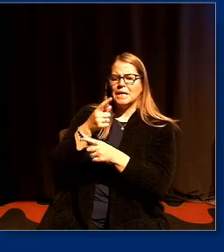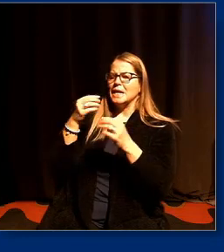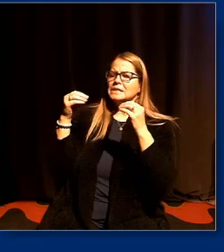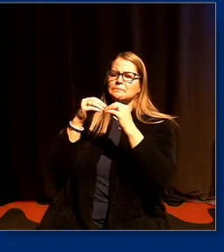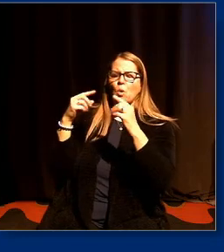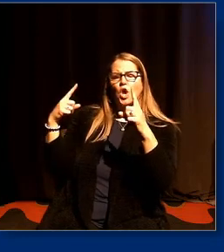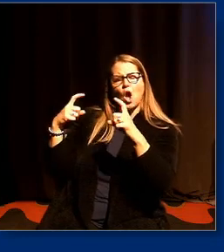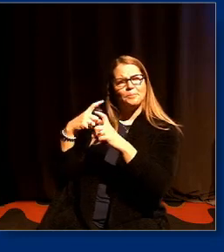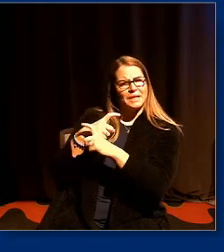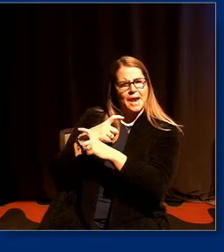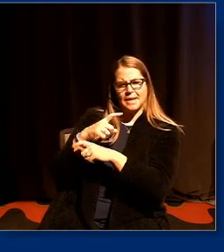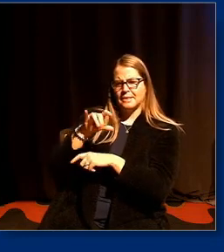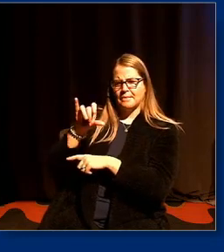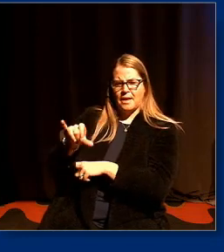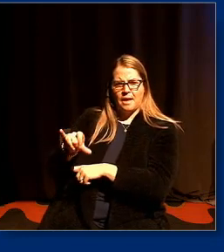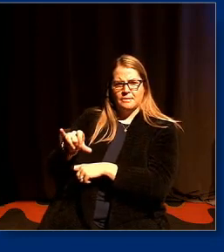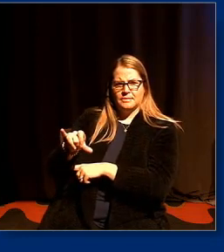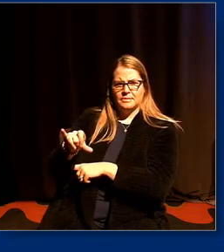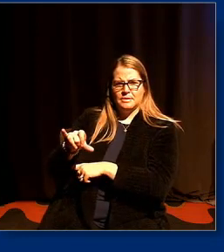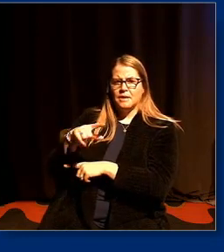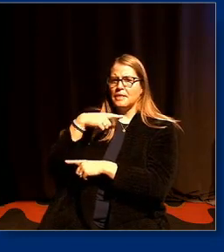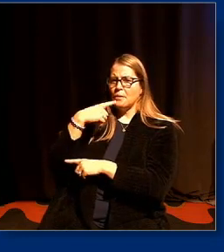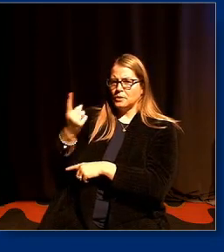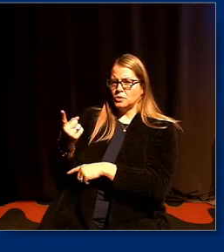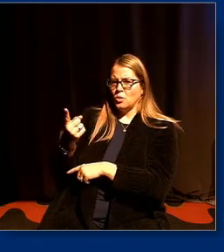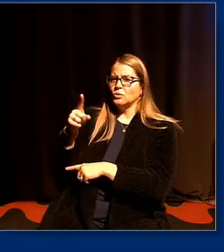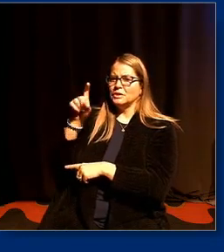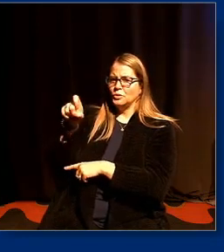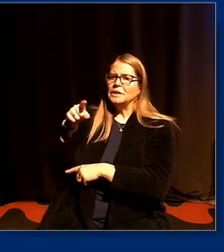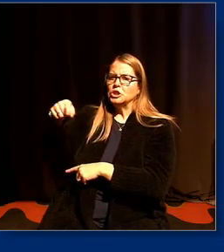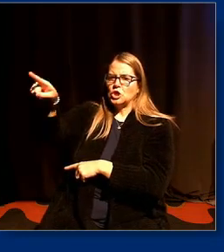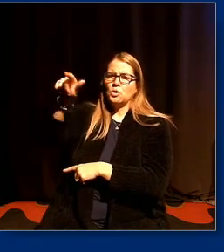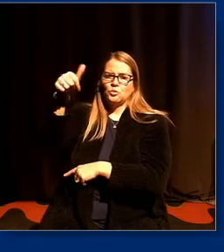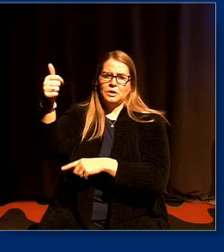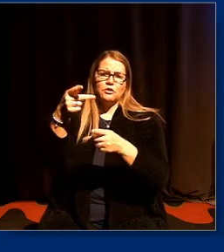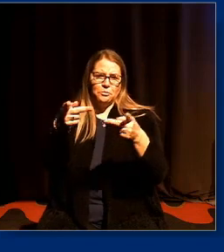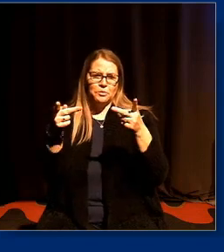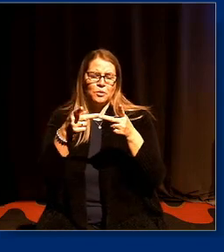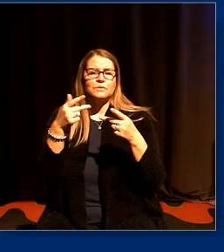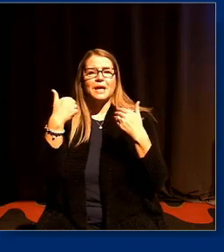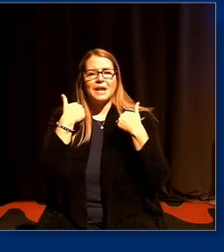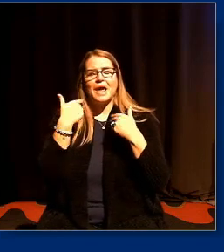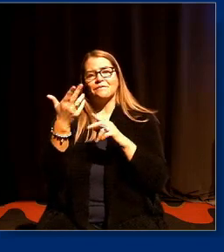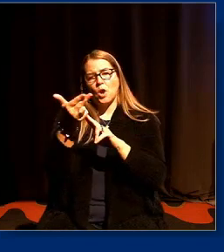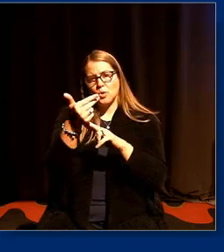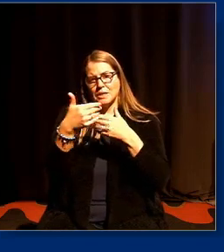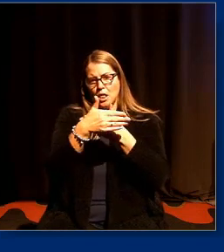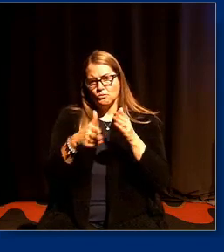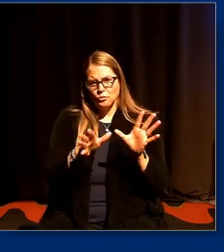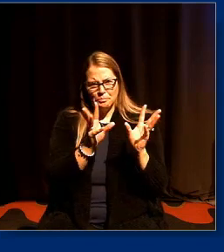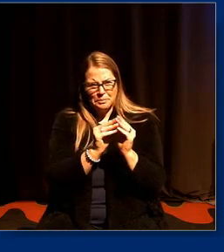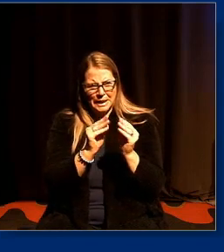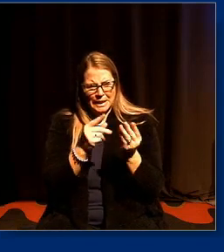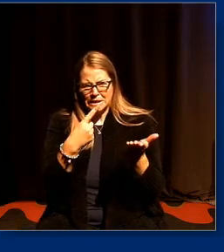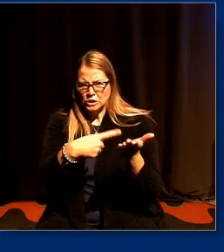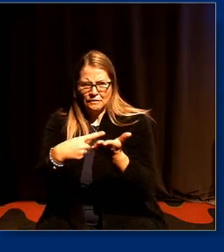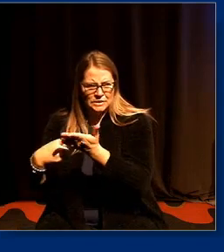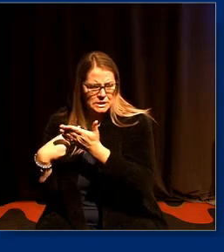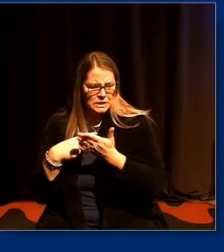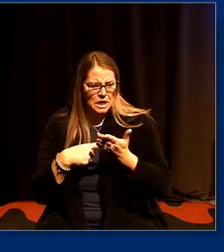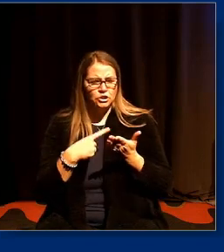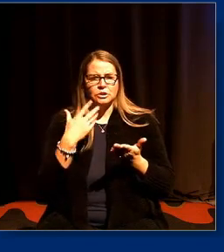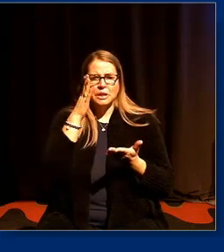uh and they were basically um told to go elsewhere so they used to meet in hotel rooms they then started having uh their own